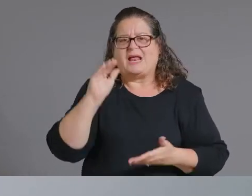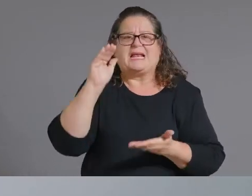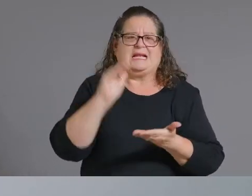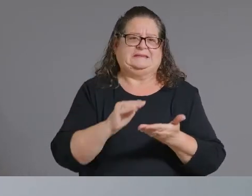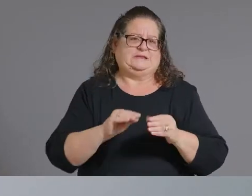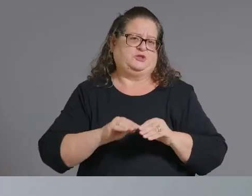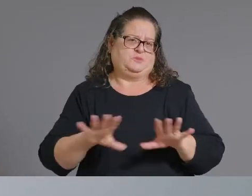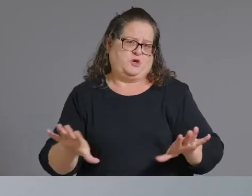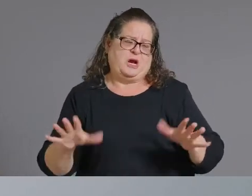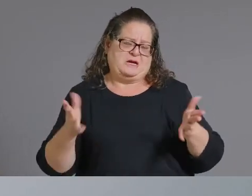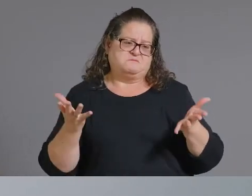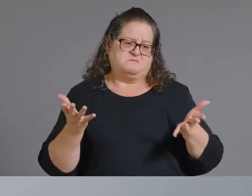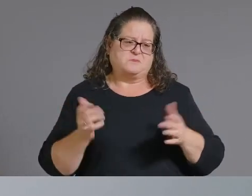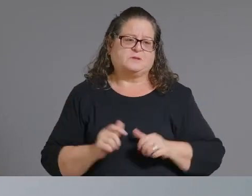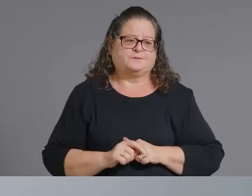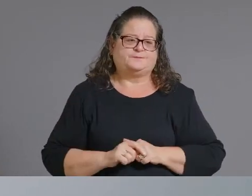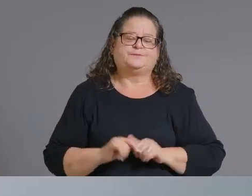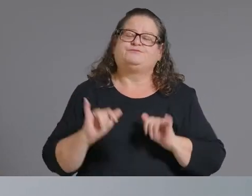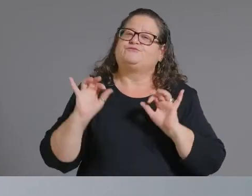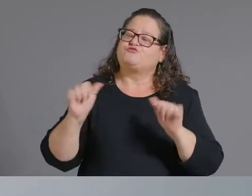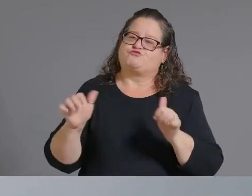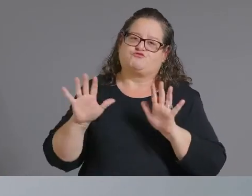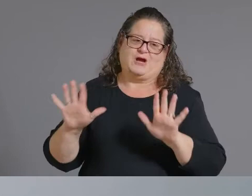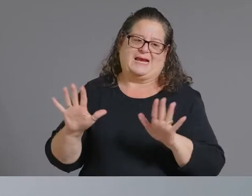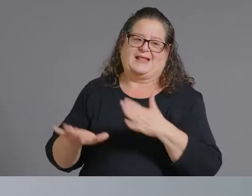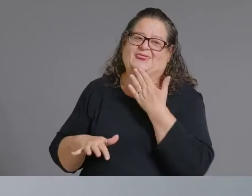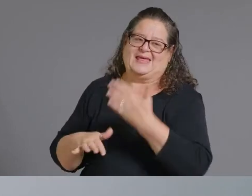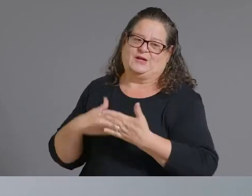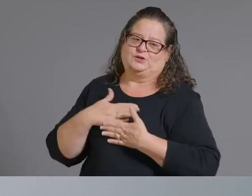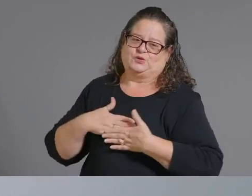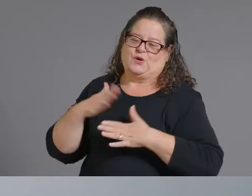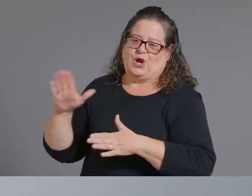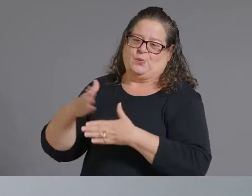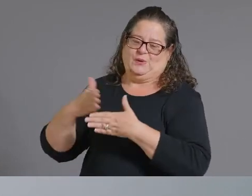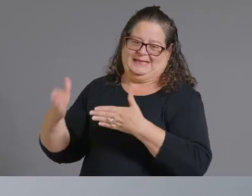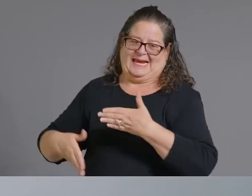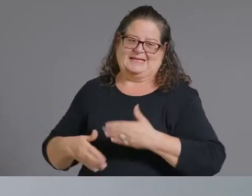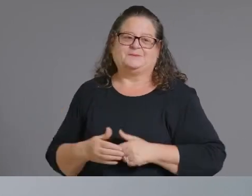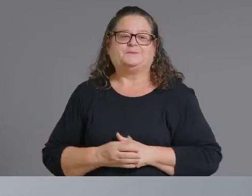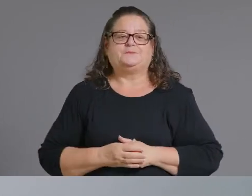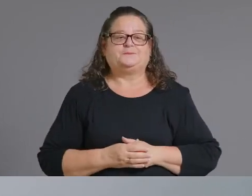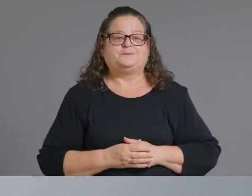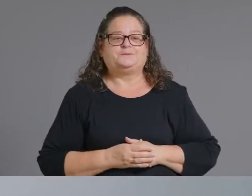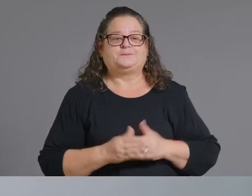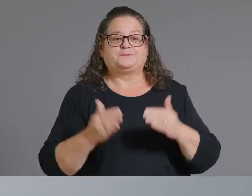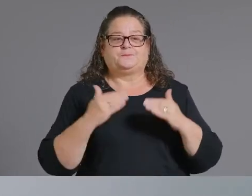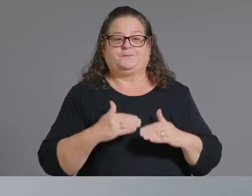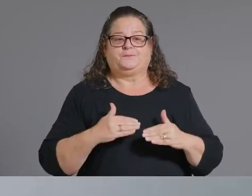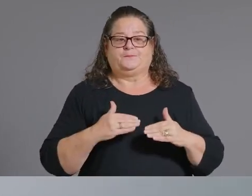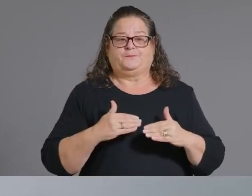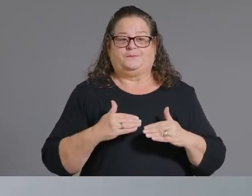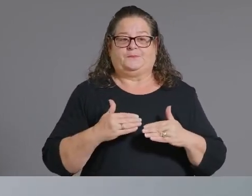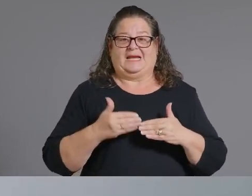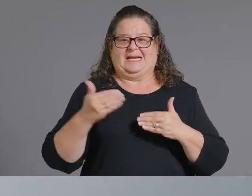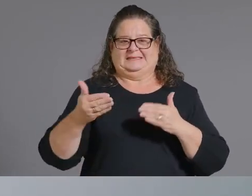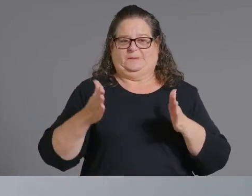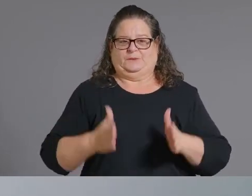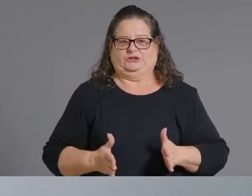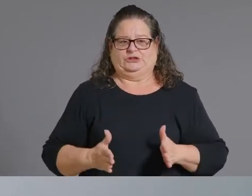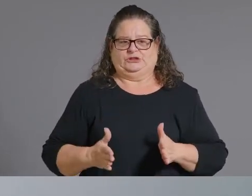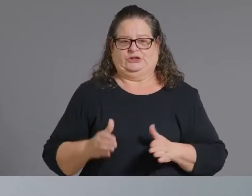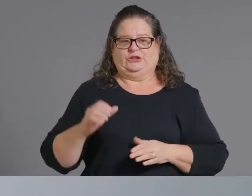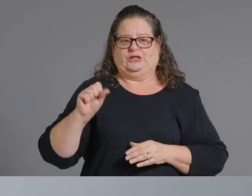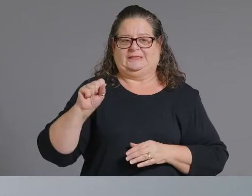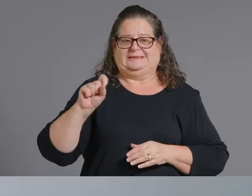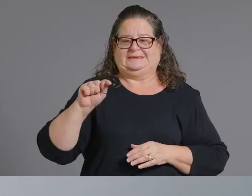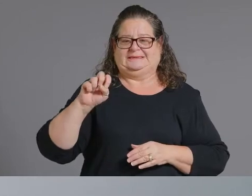sounds good thank you very much have a great weekend thanks peter next is stephanie ennis hi stephanie dr christ